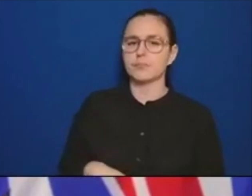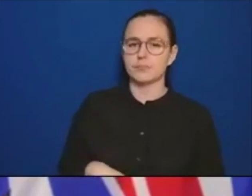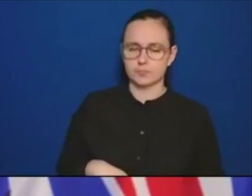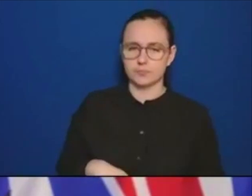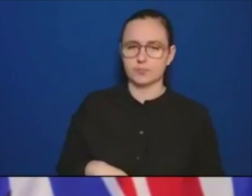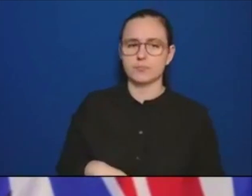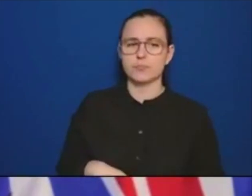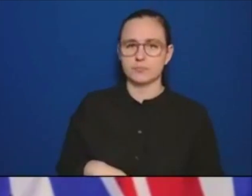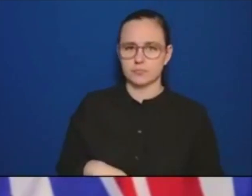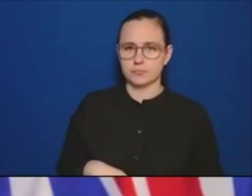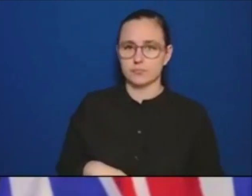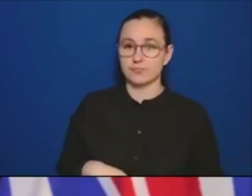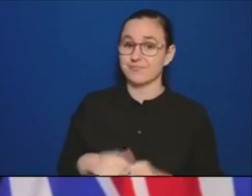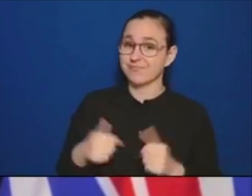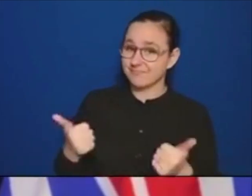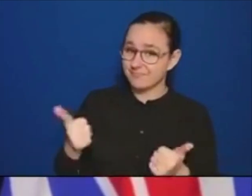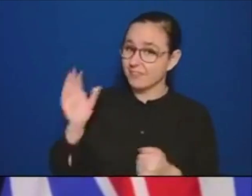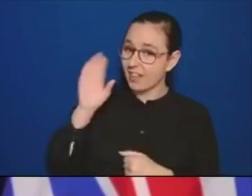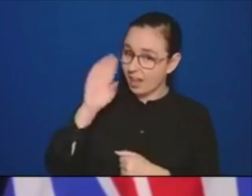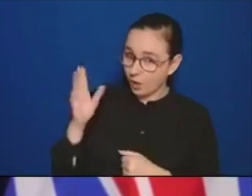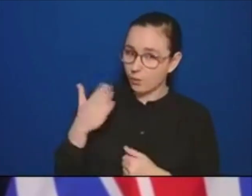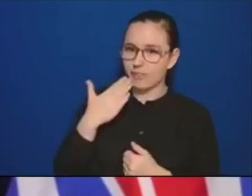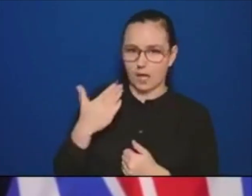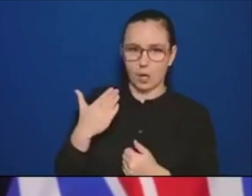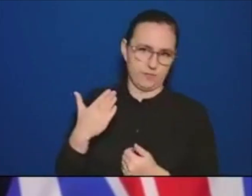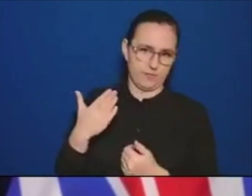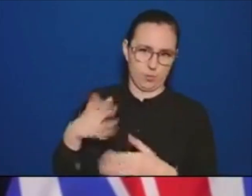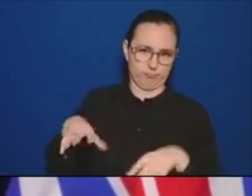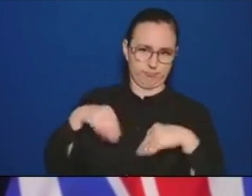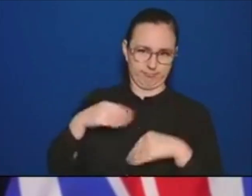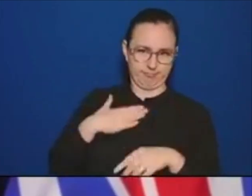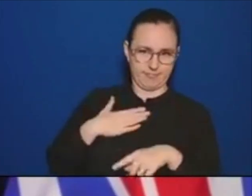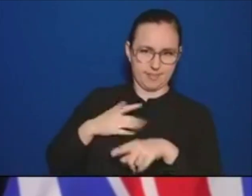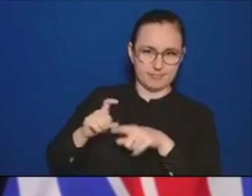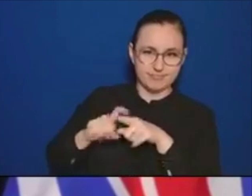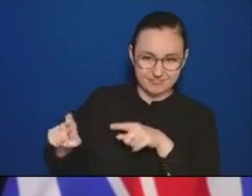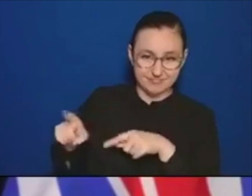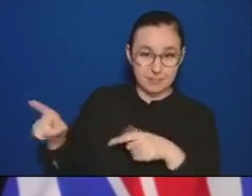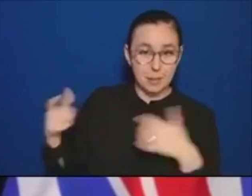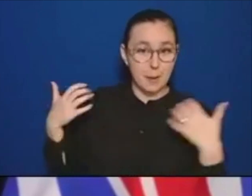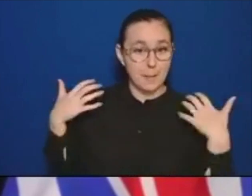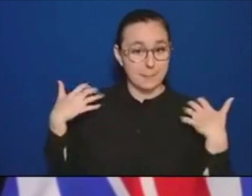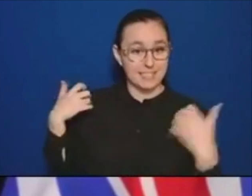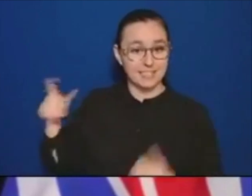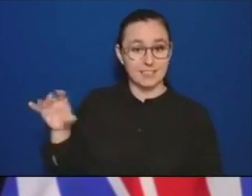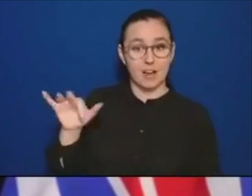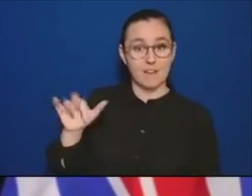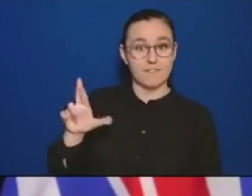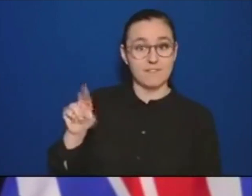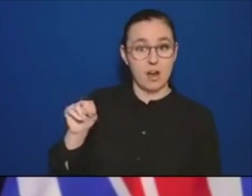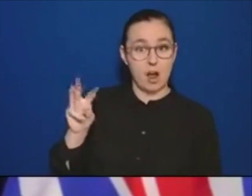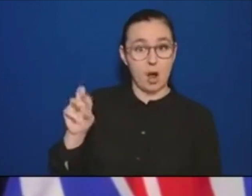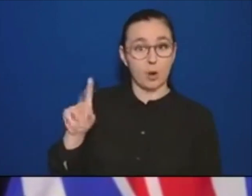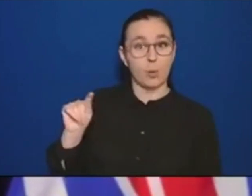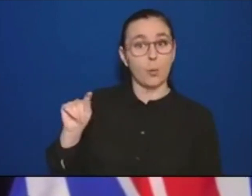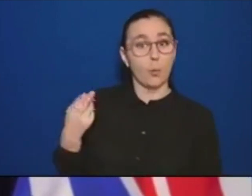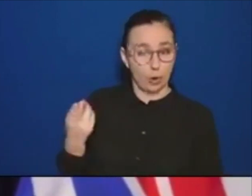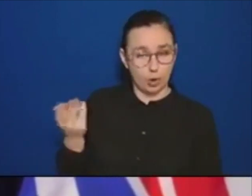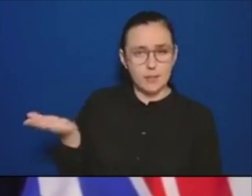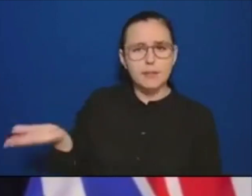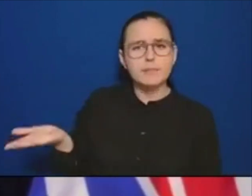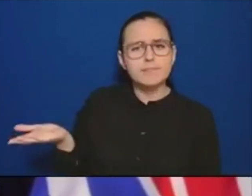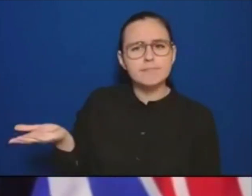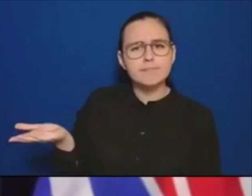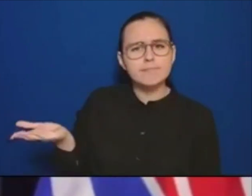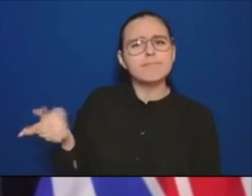Hello, thank you for taking our call. Minister Farnworth, this question is actually for you. In 2003 and